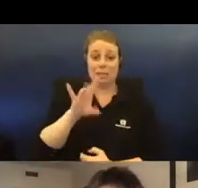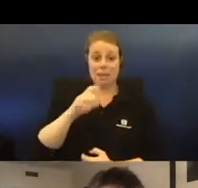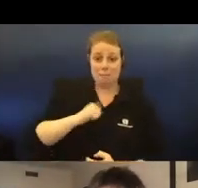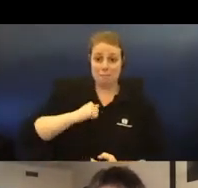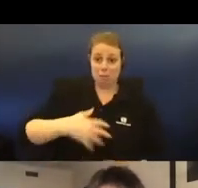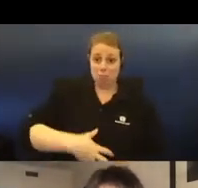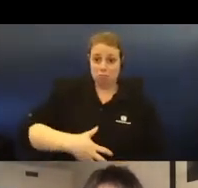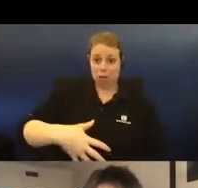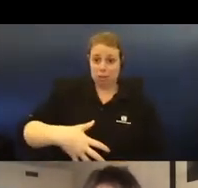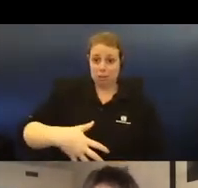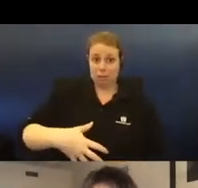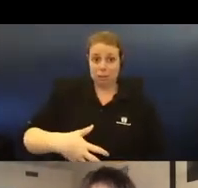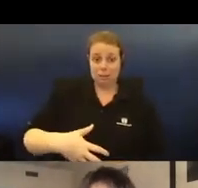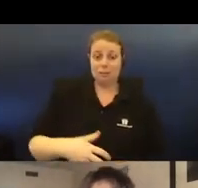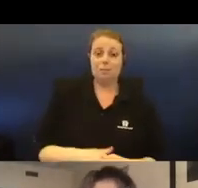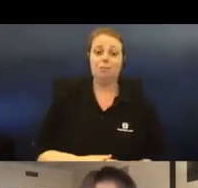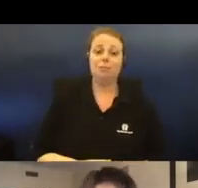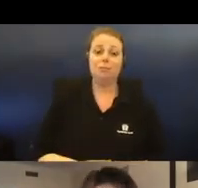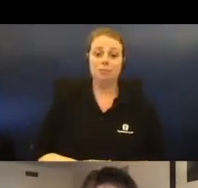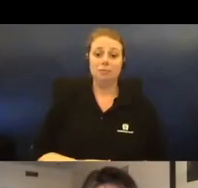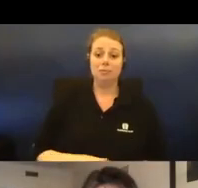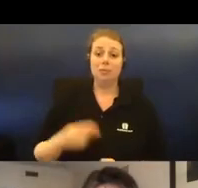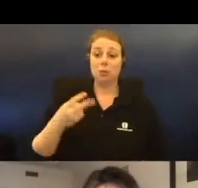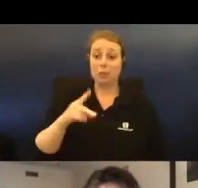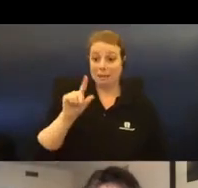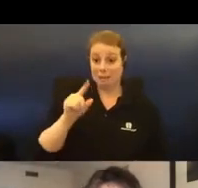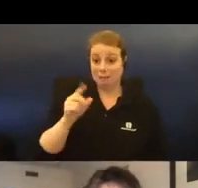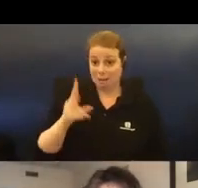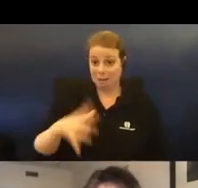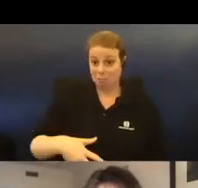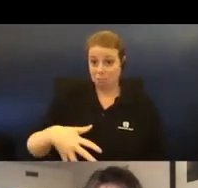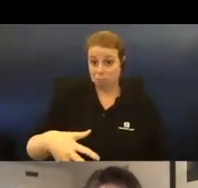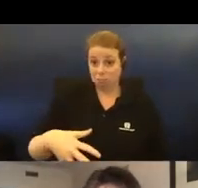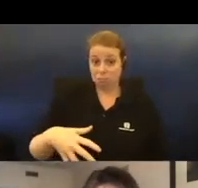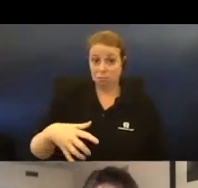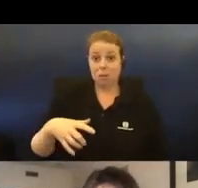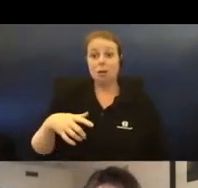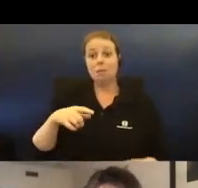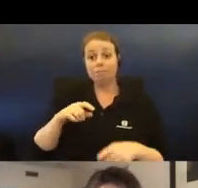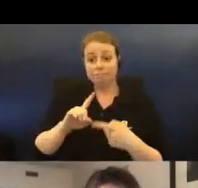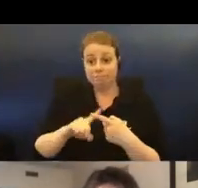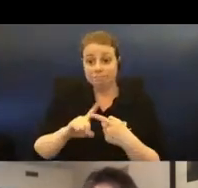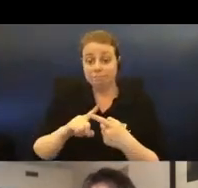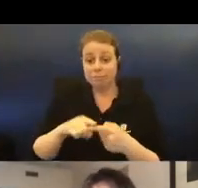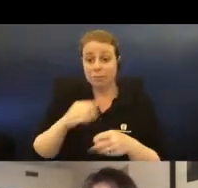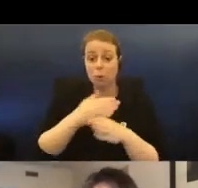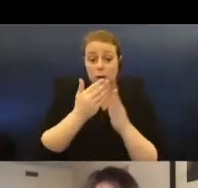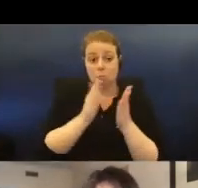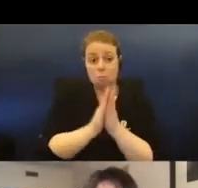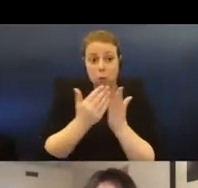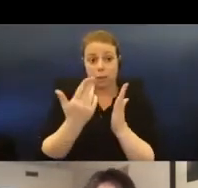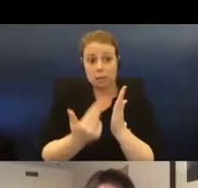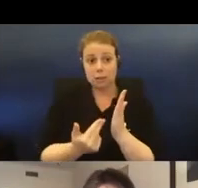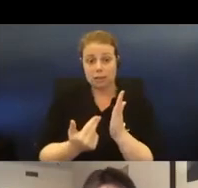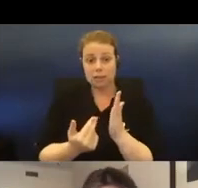in 2010 and in 2011 again. Although I was still working on book illustration, in retrospect, I see this